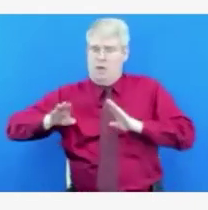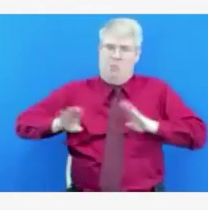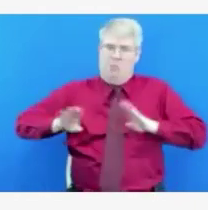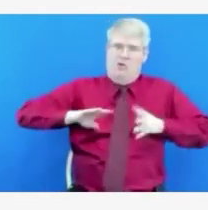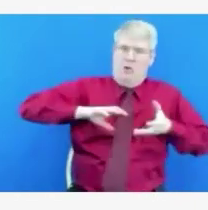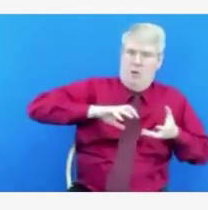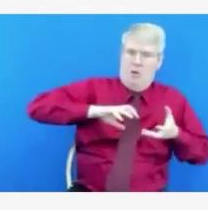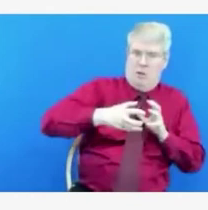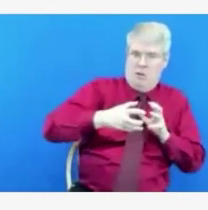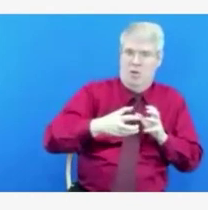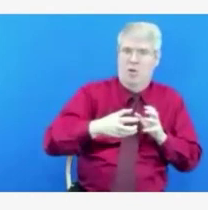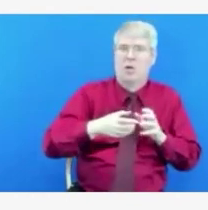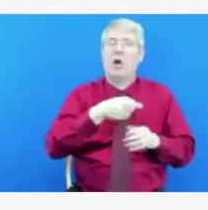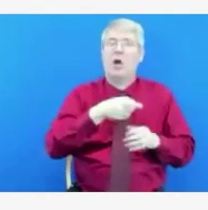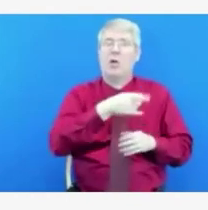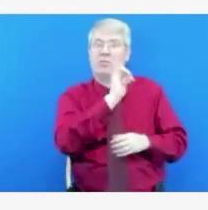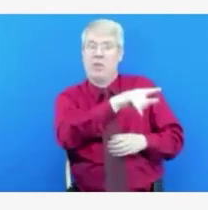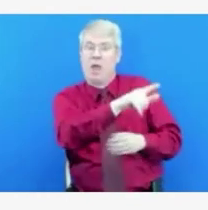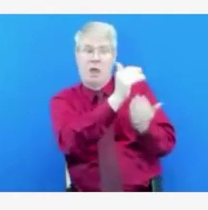to shore up that system for children.